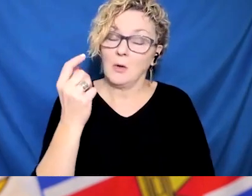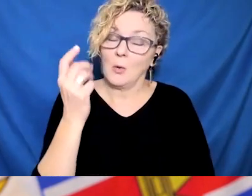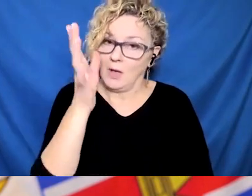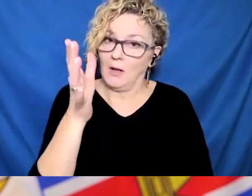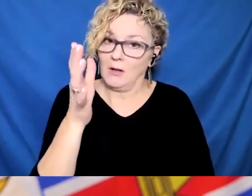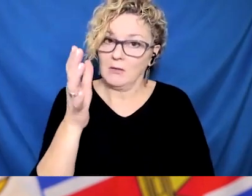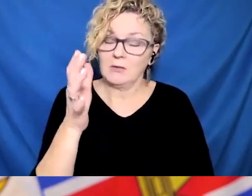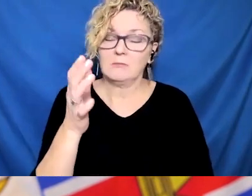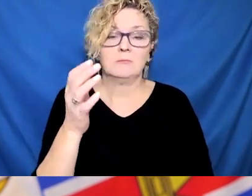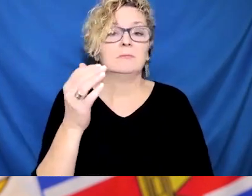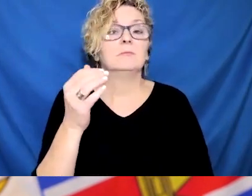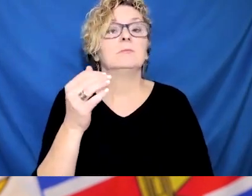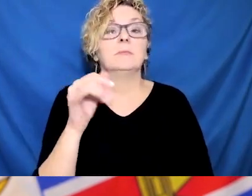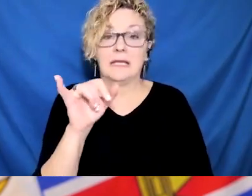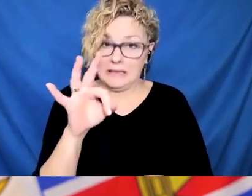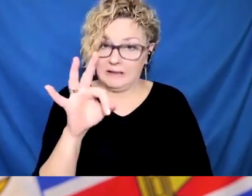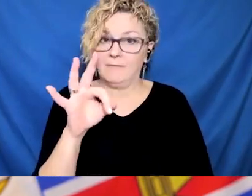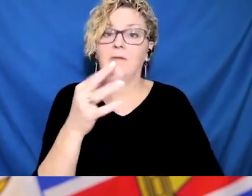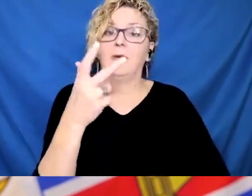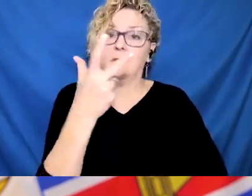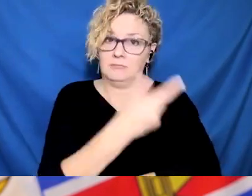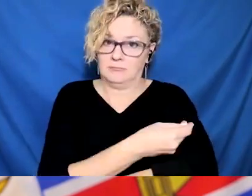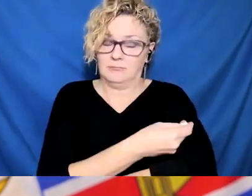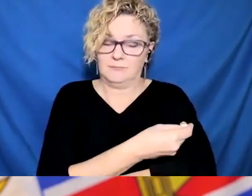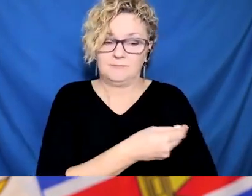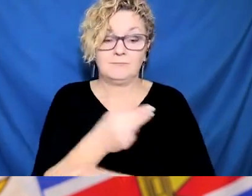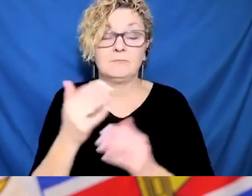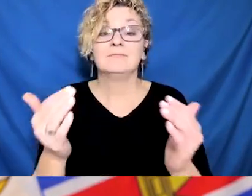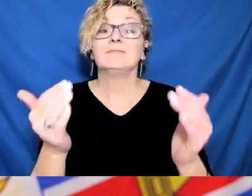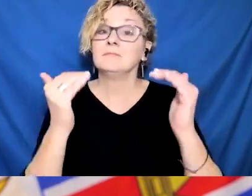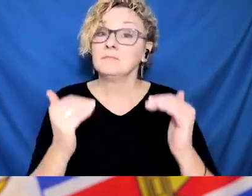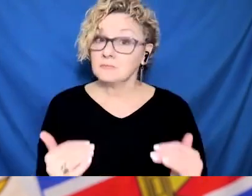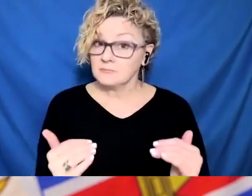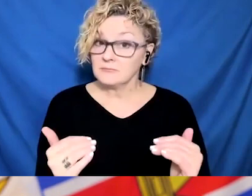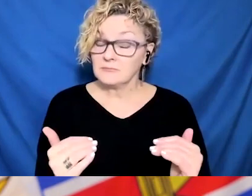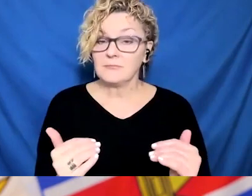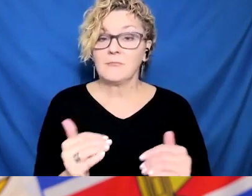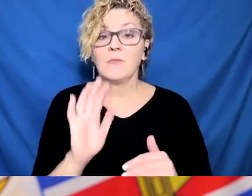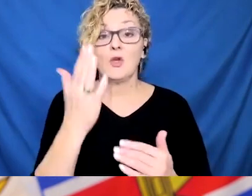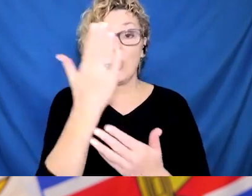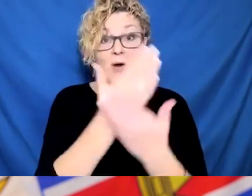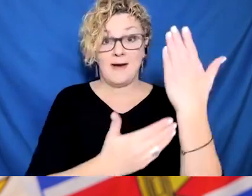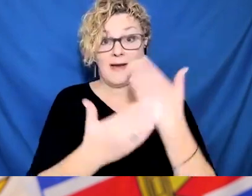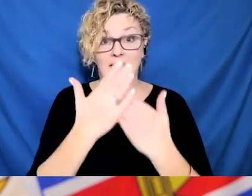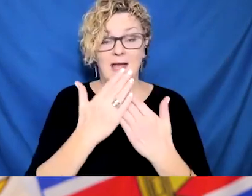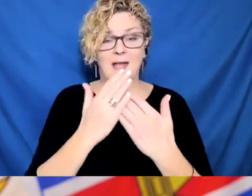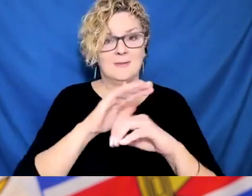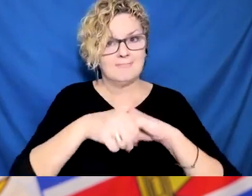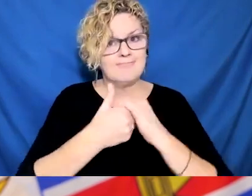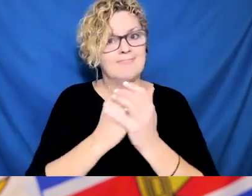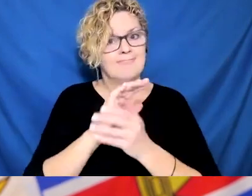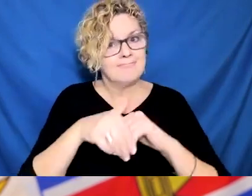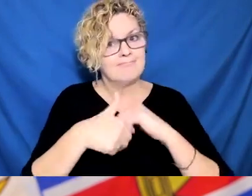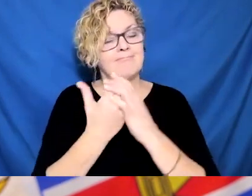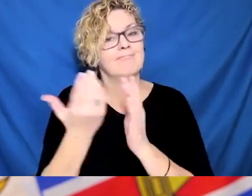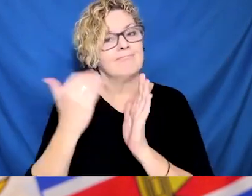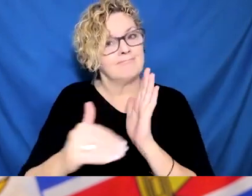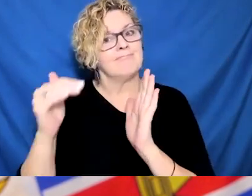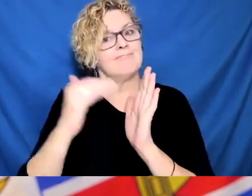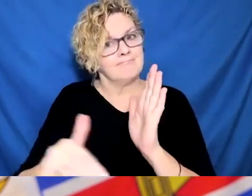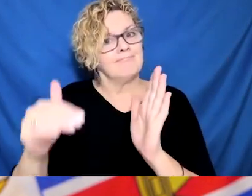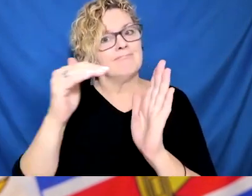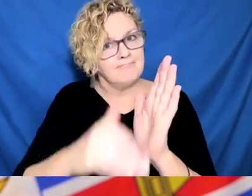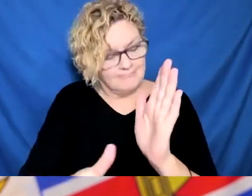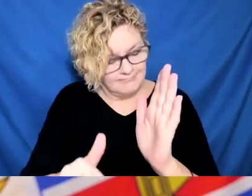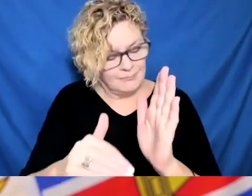unwell? The rule of thumb and what we all need to pay attention to right now is if you're feeling unwell, stay away from others and